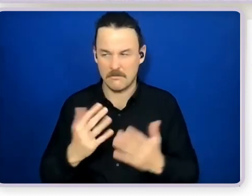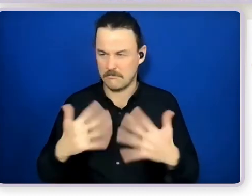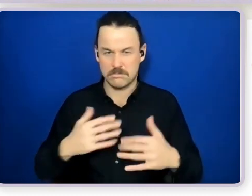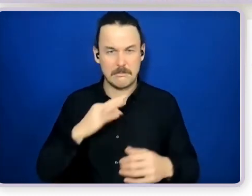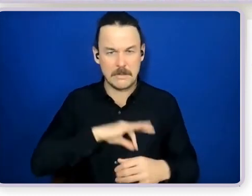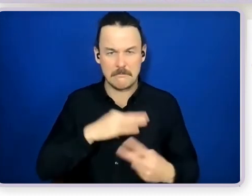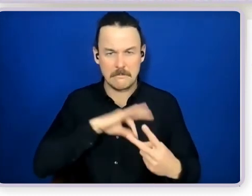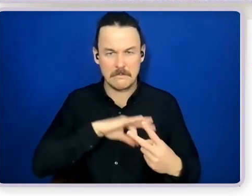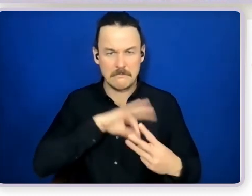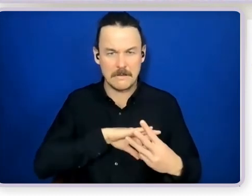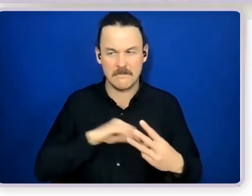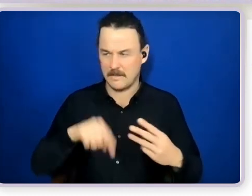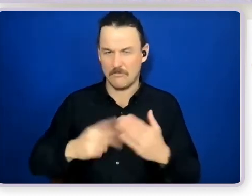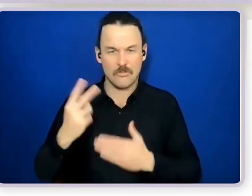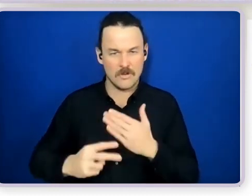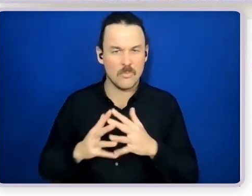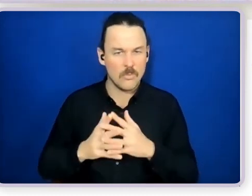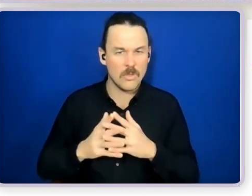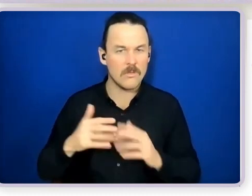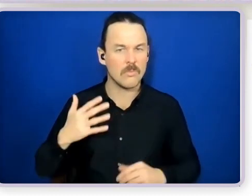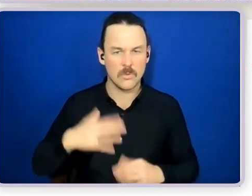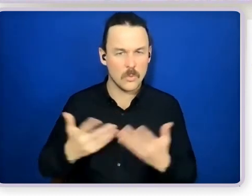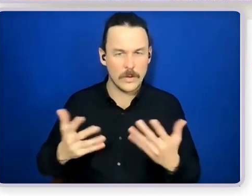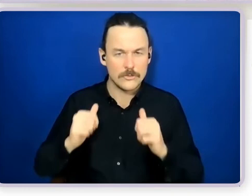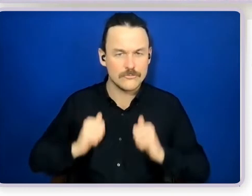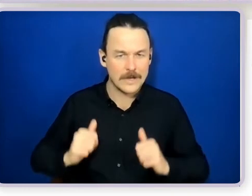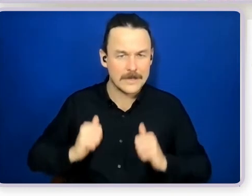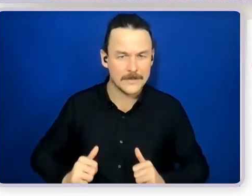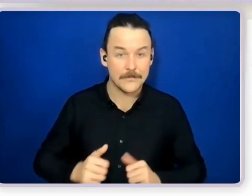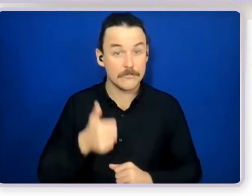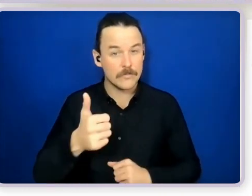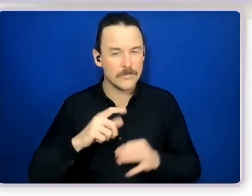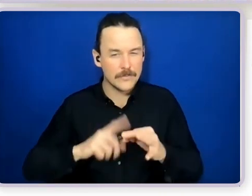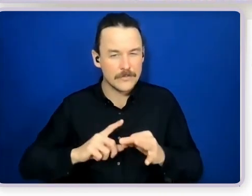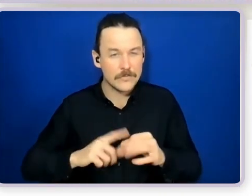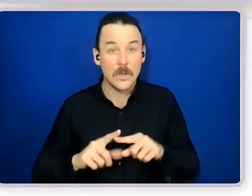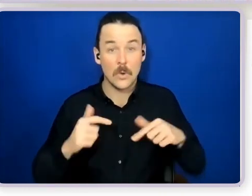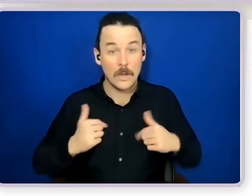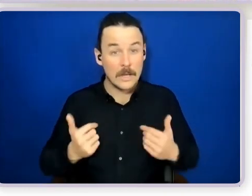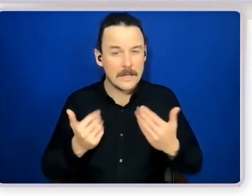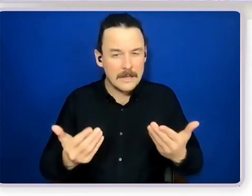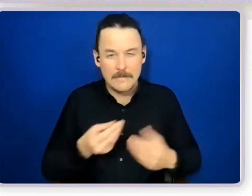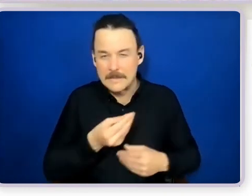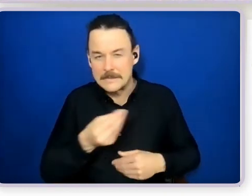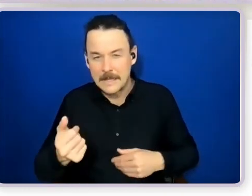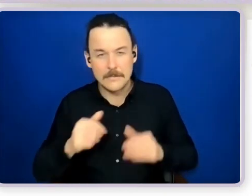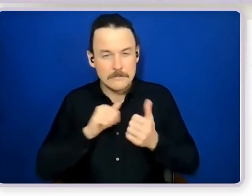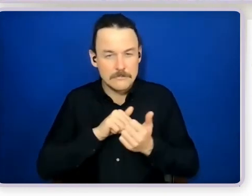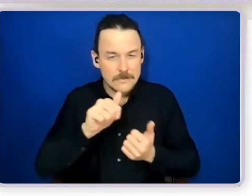we certainly provide some training around facilitation we call it